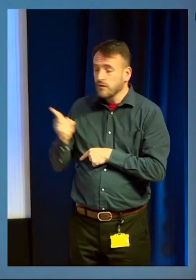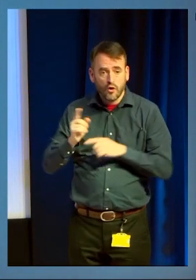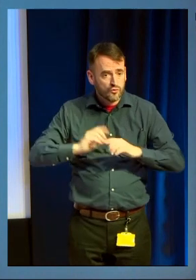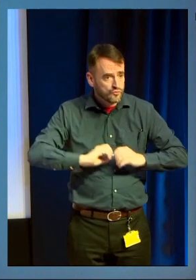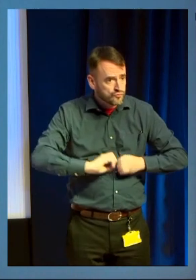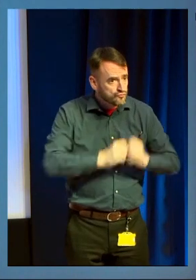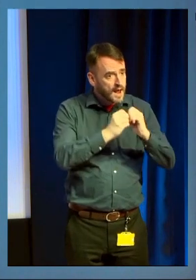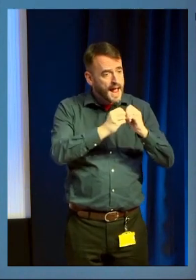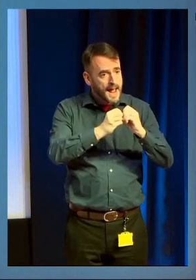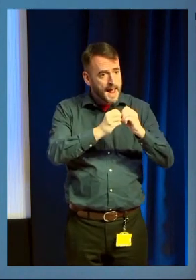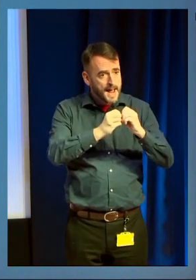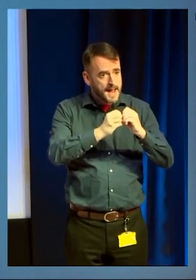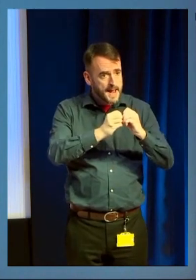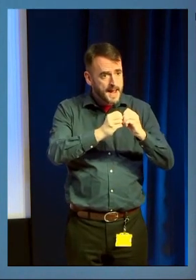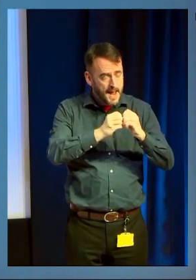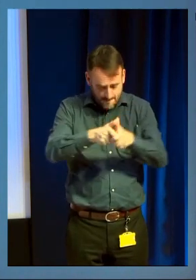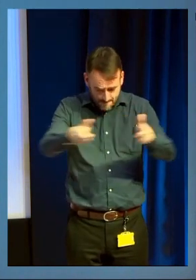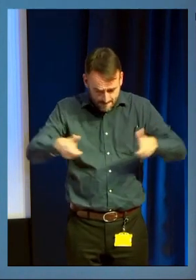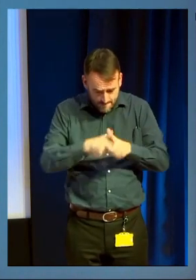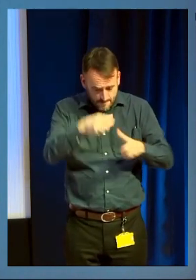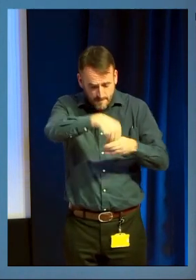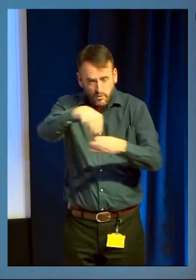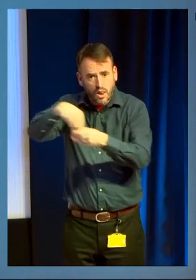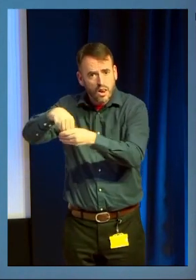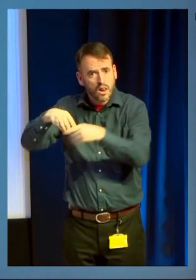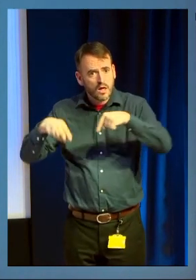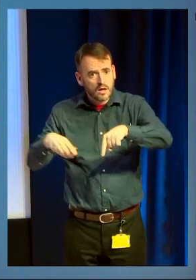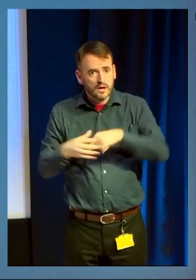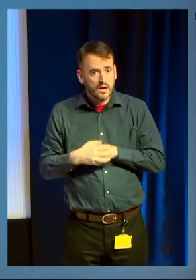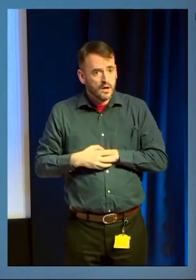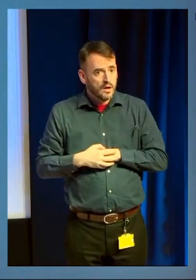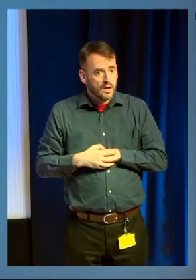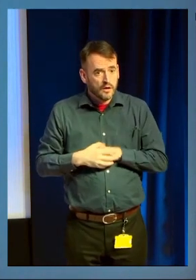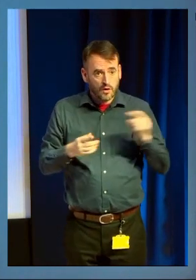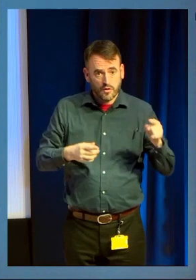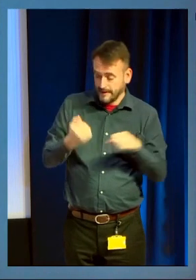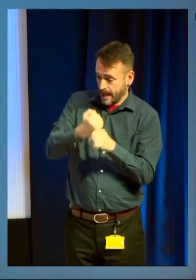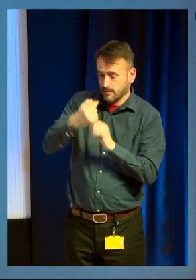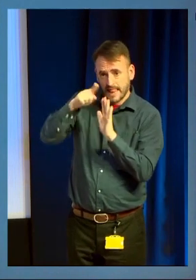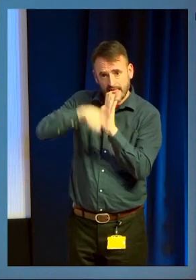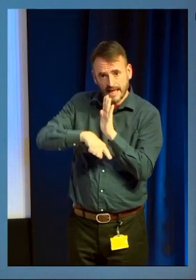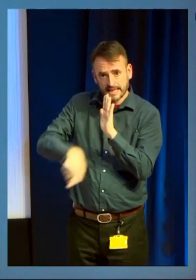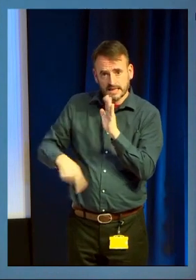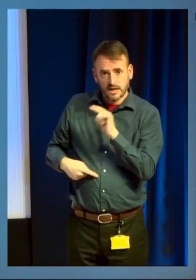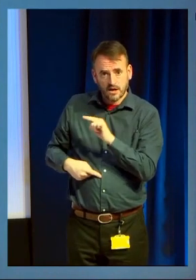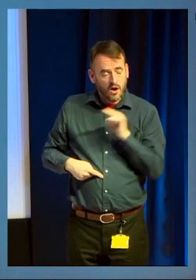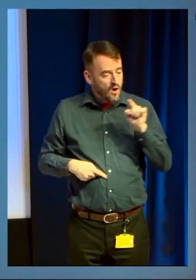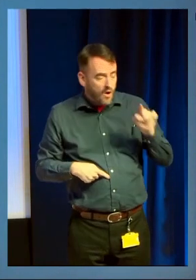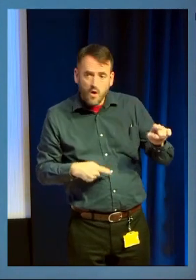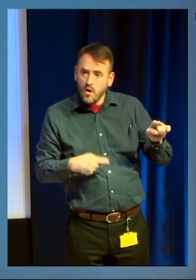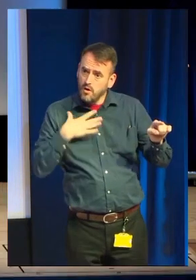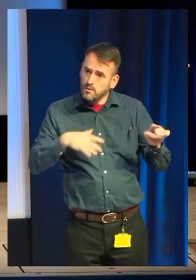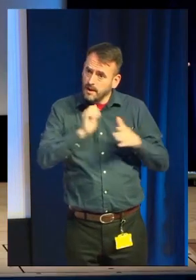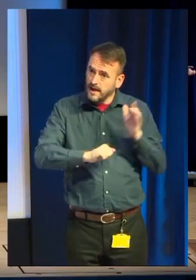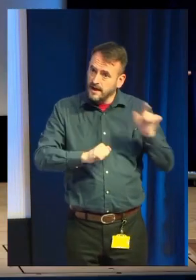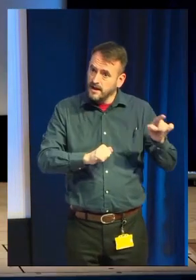So everyone who sees one of those games on the list and like, oh, we're pally with those developers. That legitimizes the game page I'm